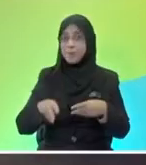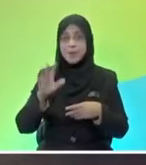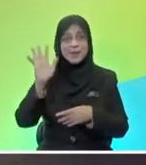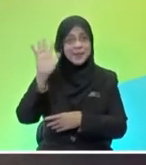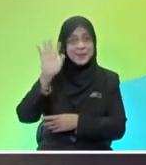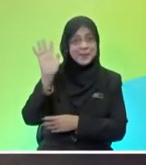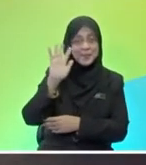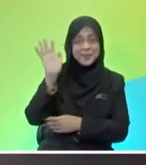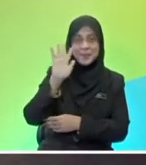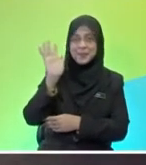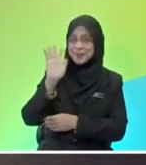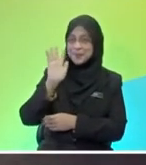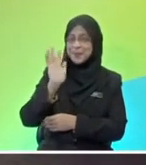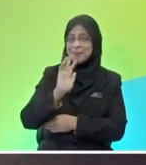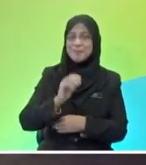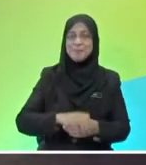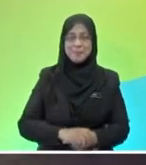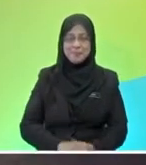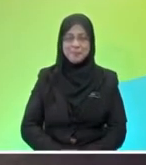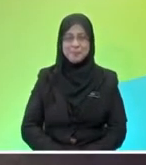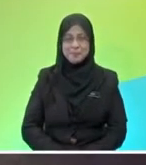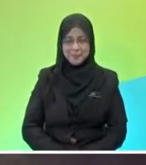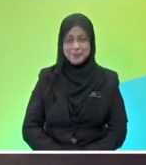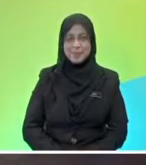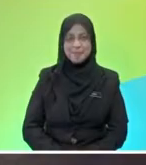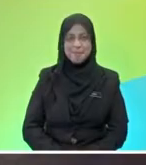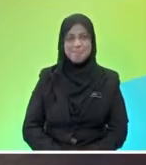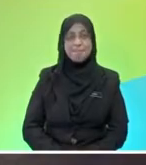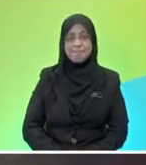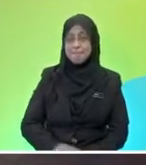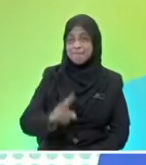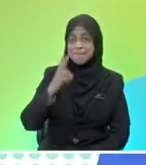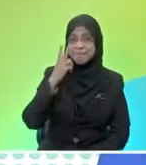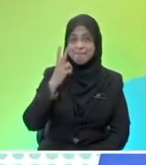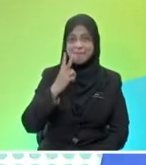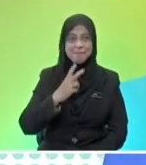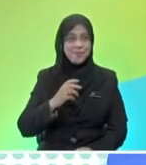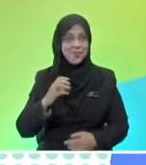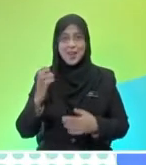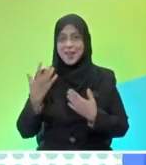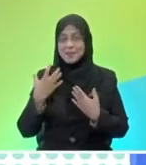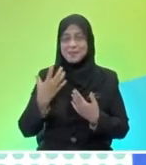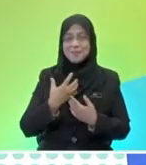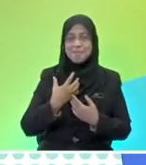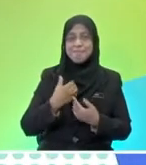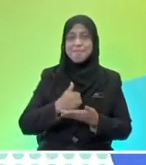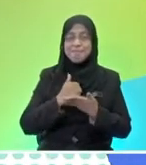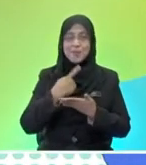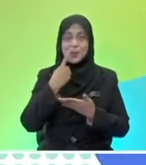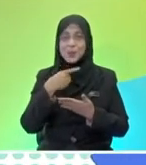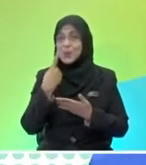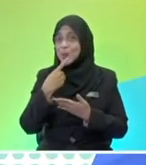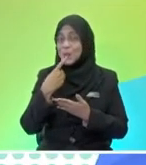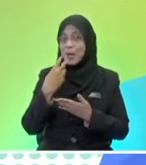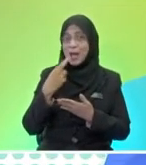everyone, can you wave at us here? Oh, there they are, they're looking very excited. Can I get your help Mr. Q to introduce